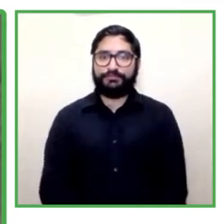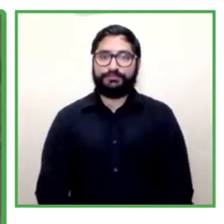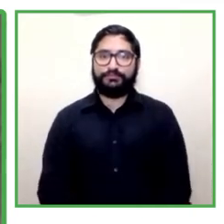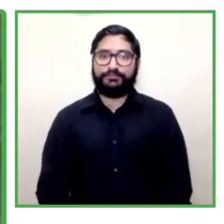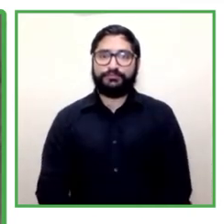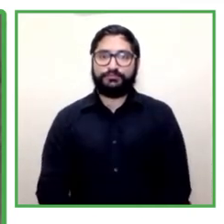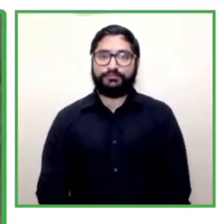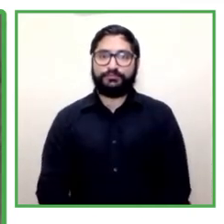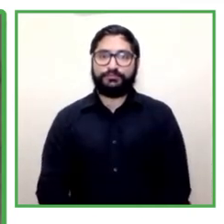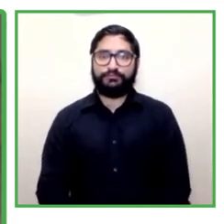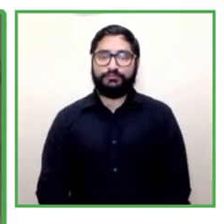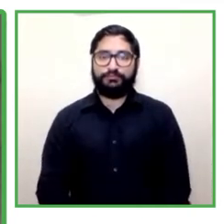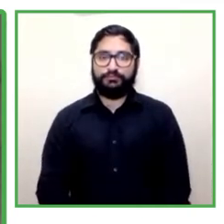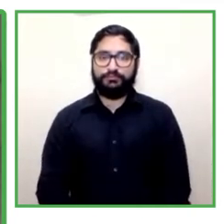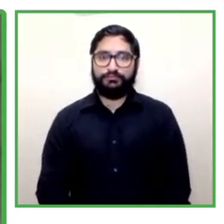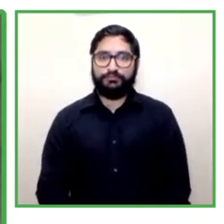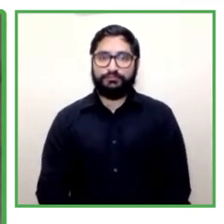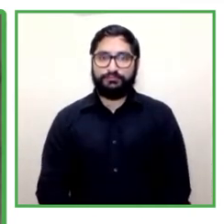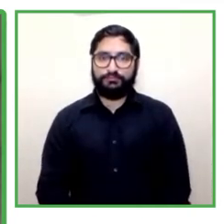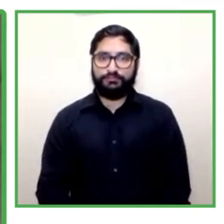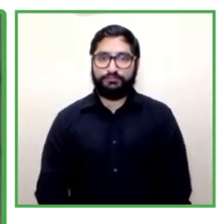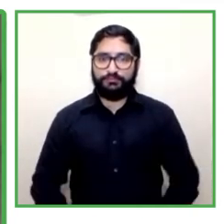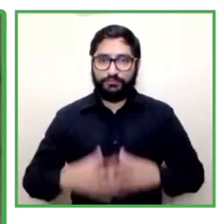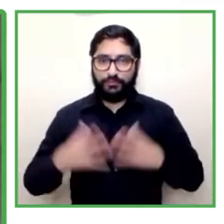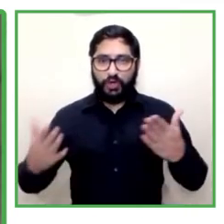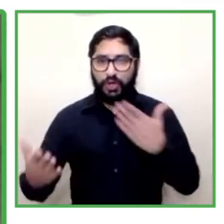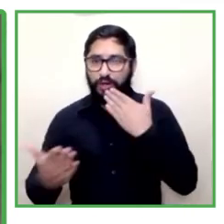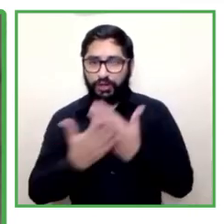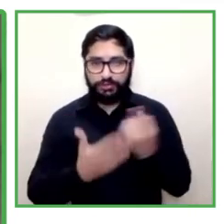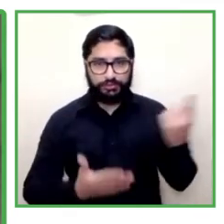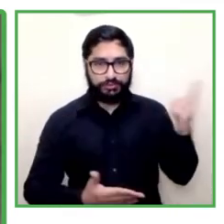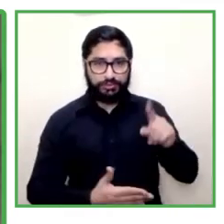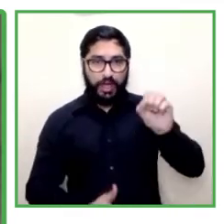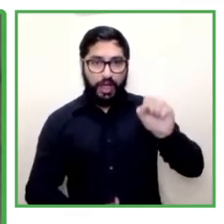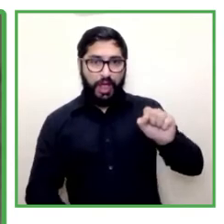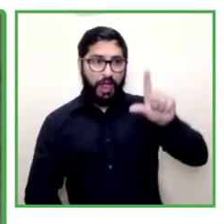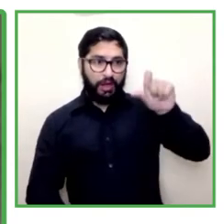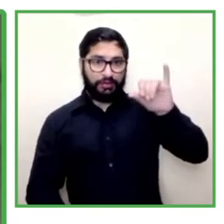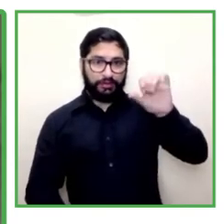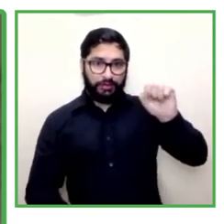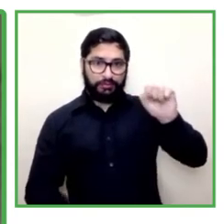well thank you for that introduction alicia